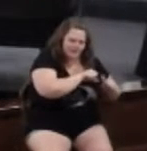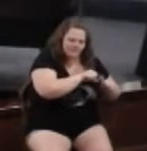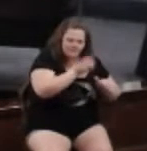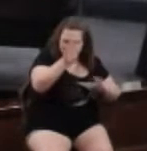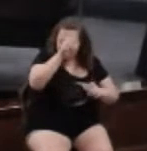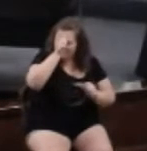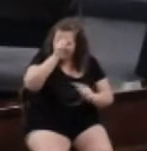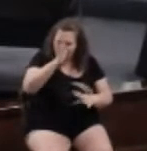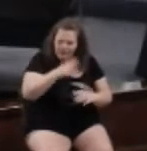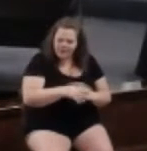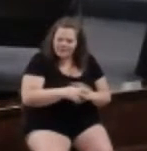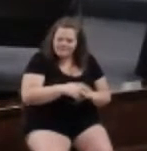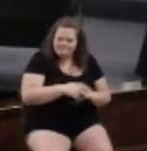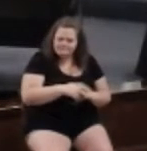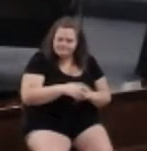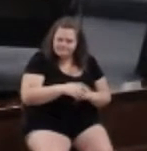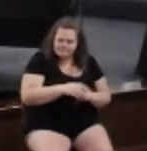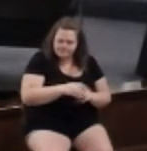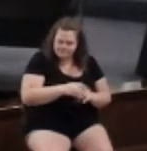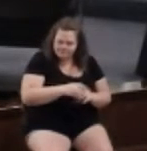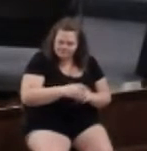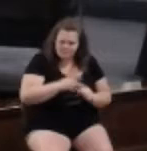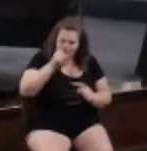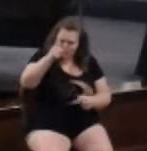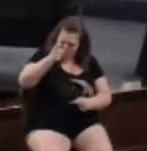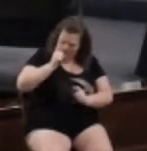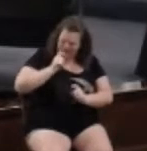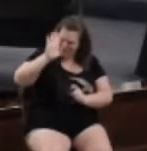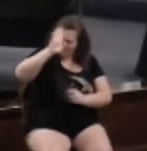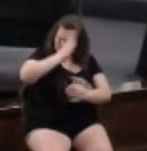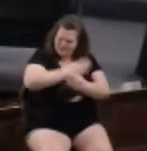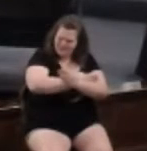Father, you gave us your son out of love.